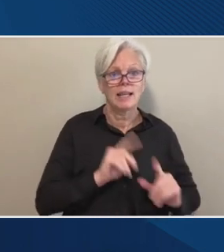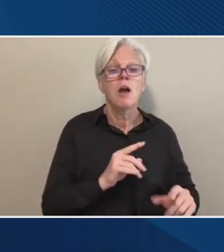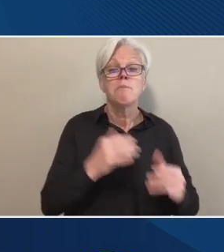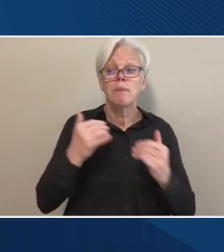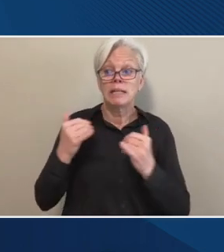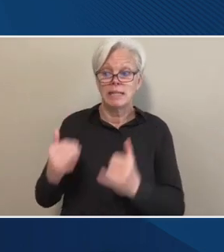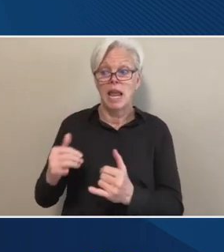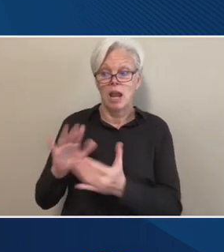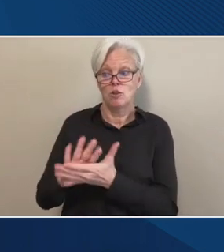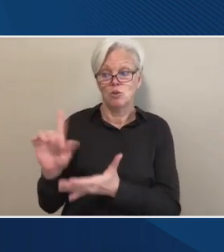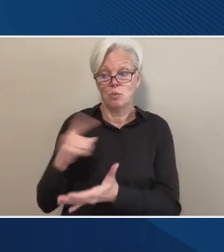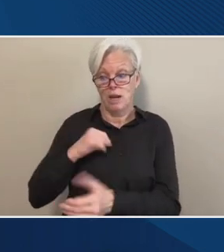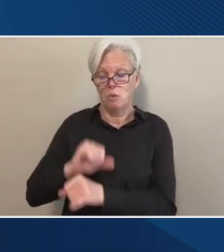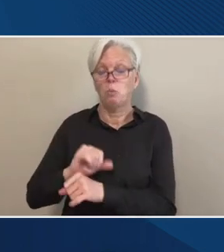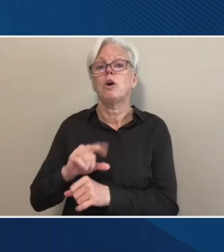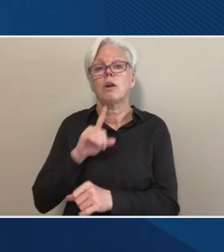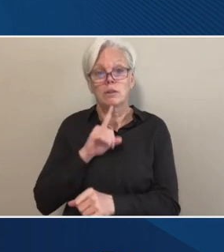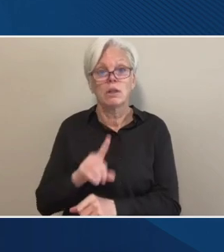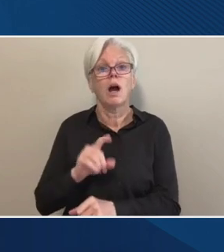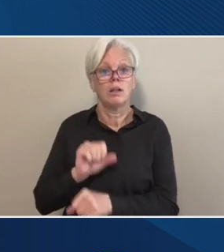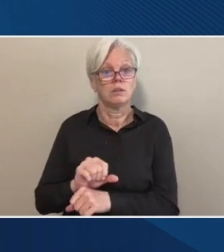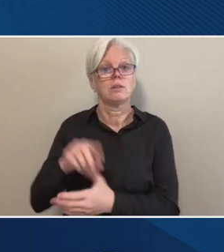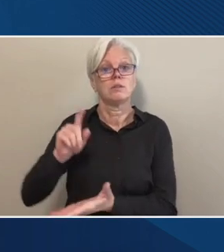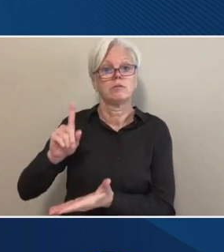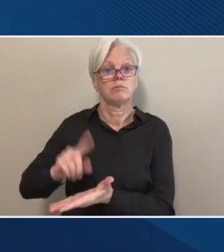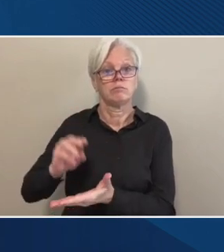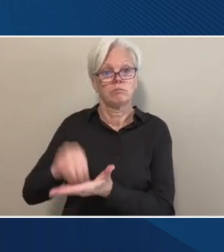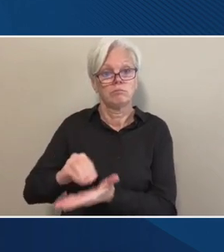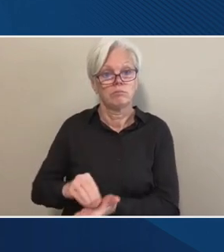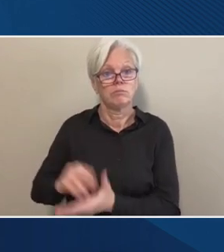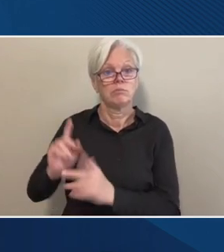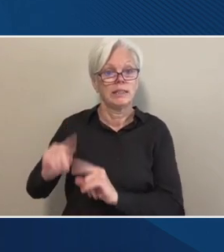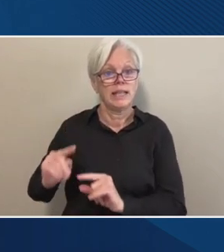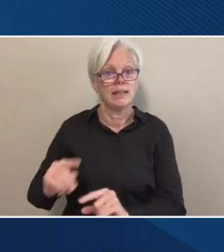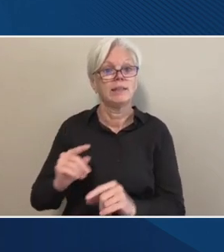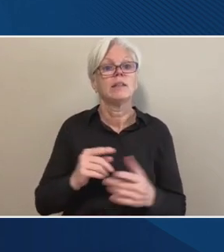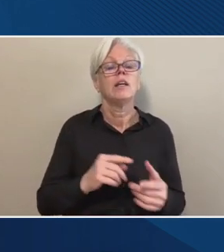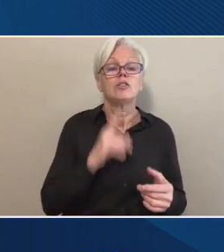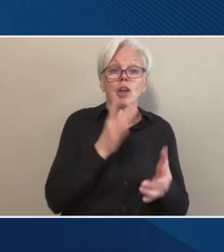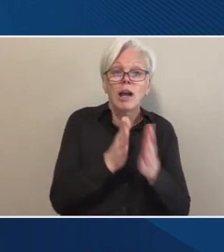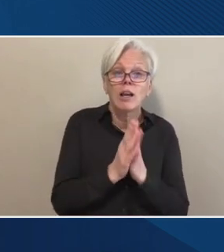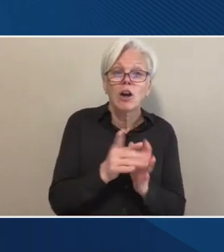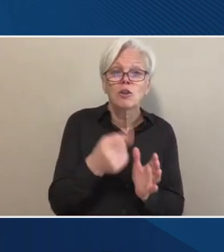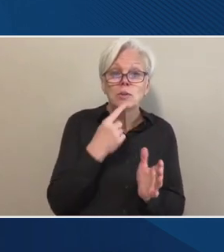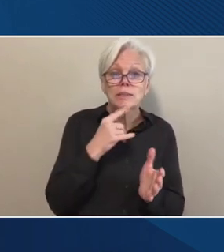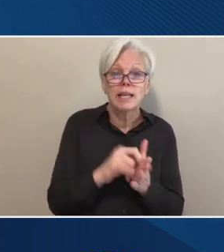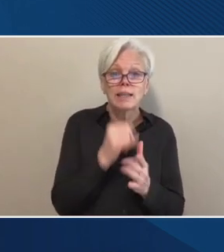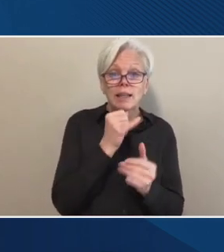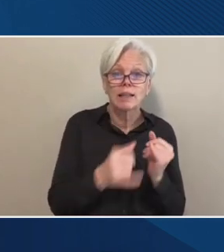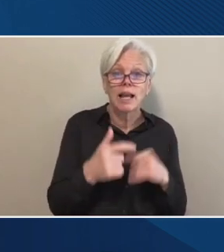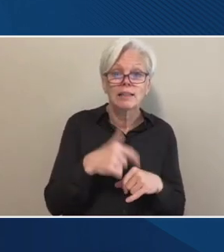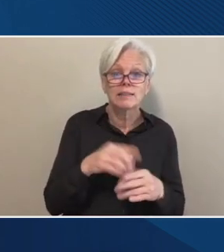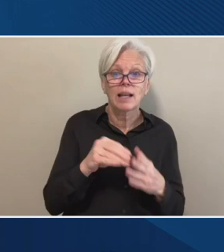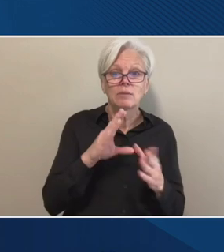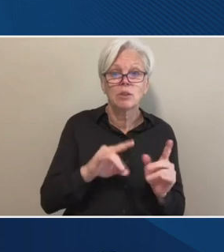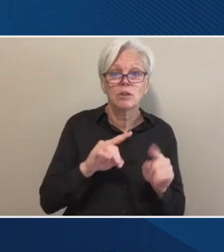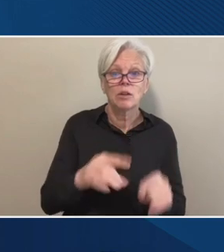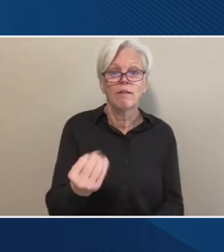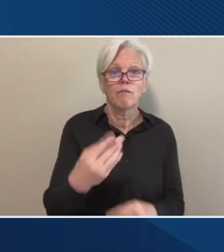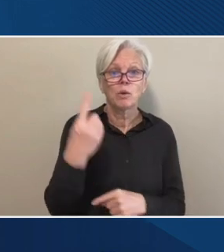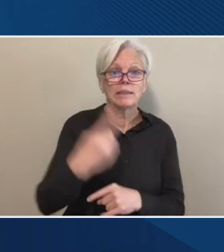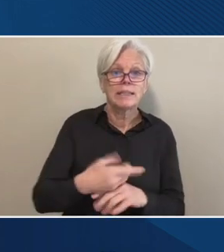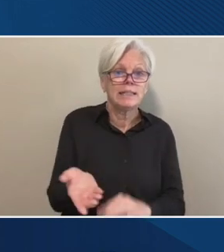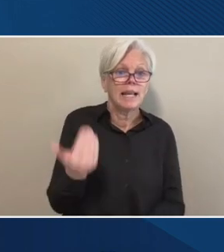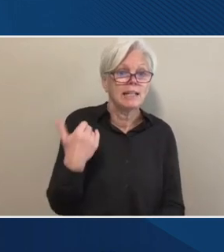attendance. Um, and, uh, what I'm asking is, are you saying that this, the last time a student attended was 14 days ago and they